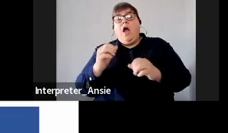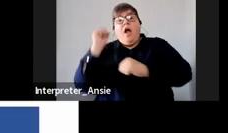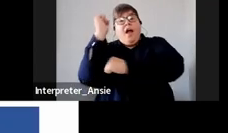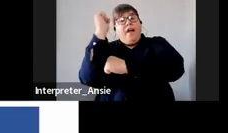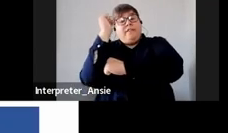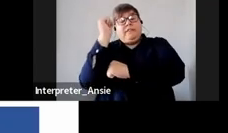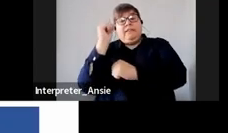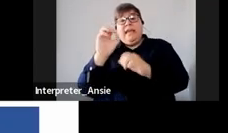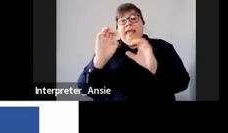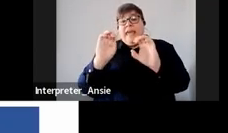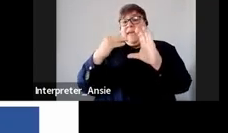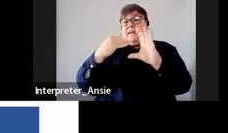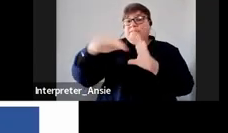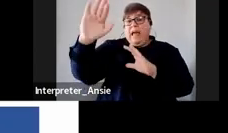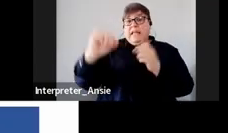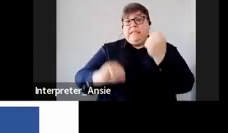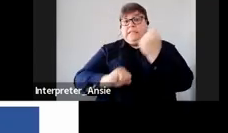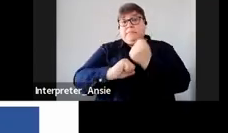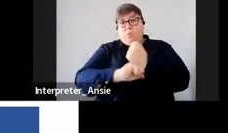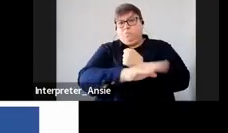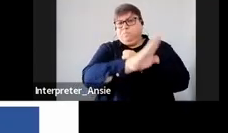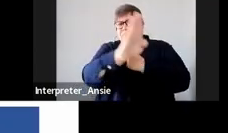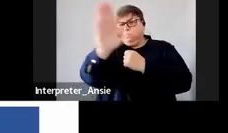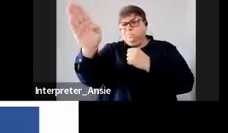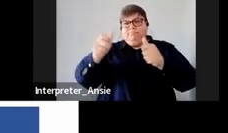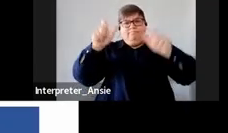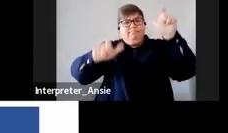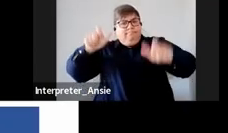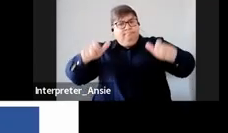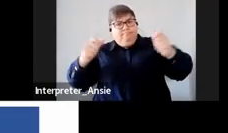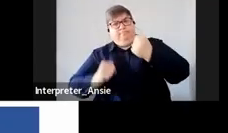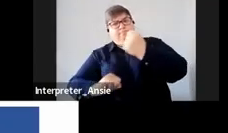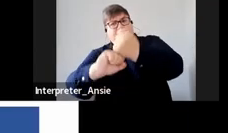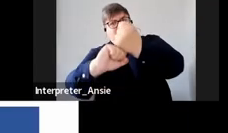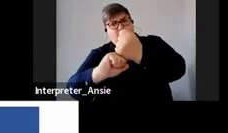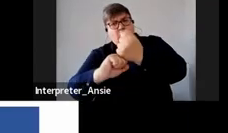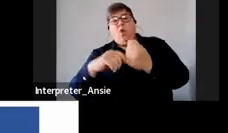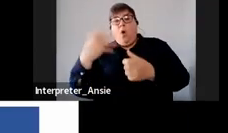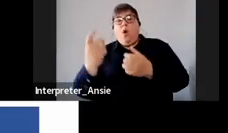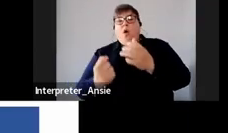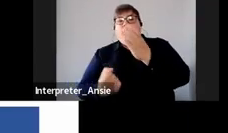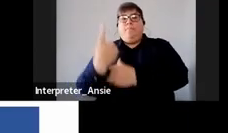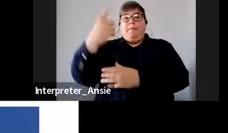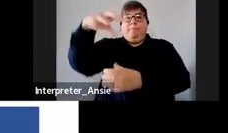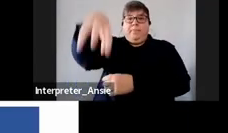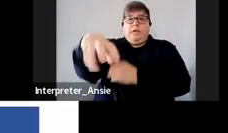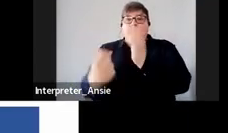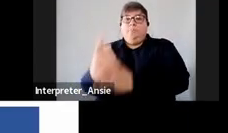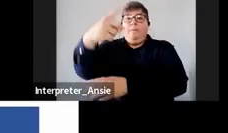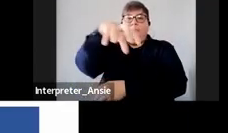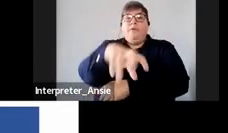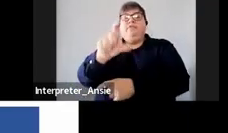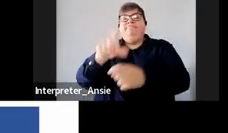which are the e-filing supporters or you can look for SARS pop-up branches in the malls then you can get assistance